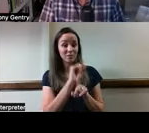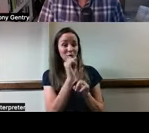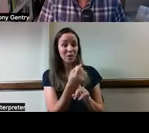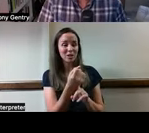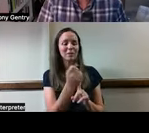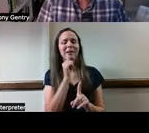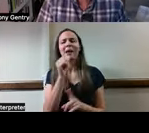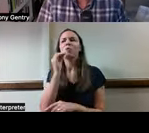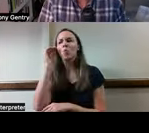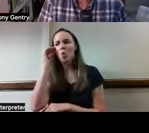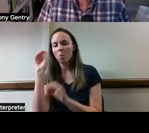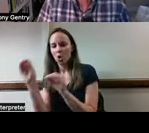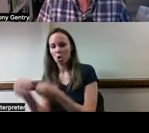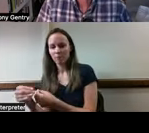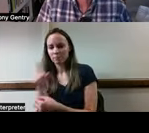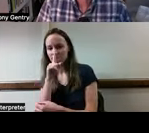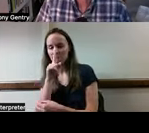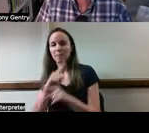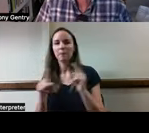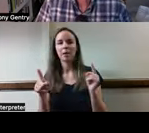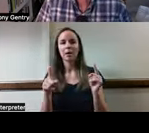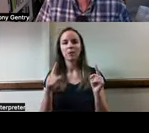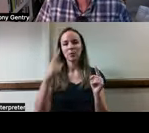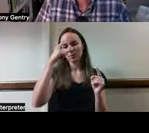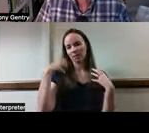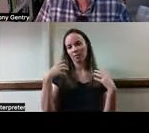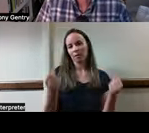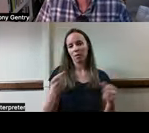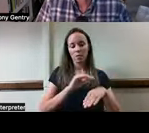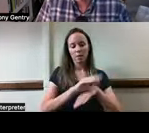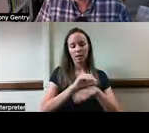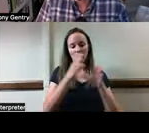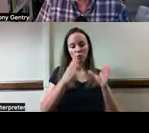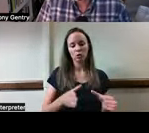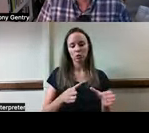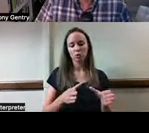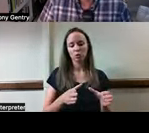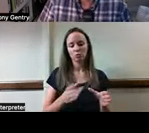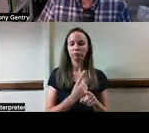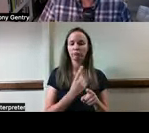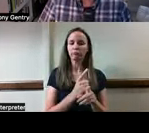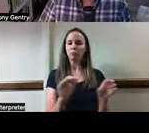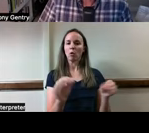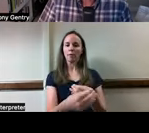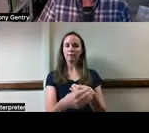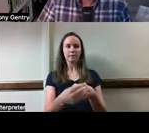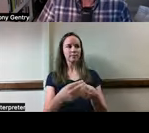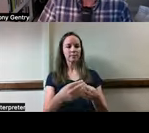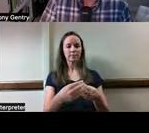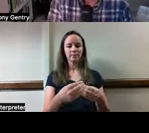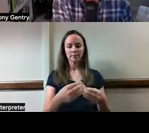home office. It was a mental health counselor, you know, in a traditional office setting with